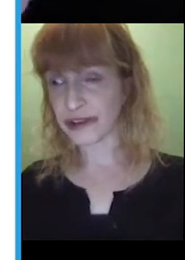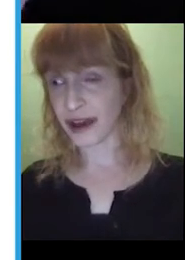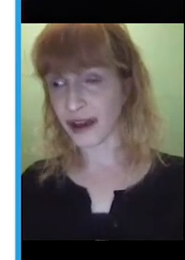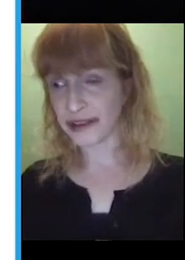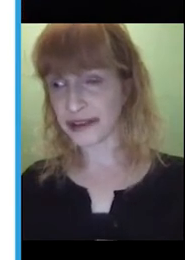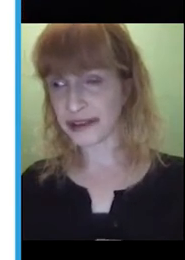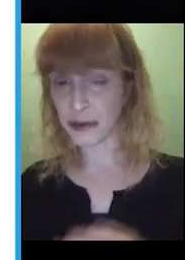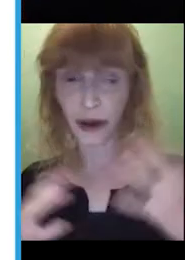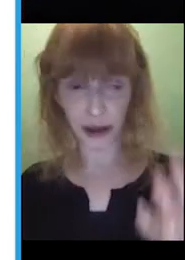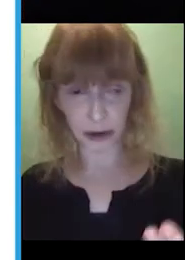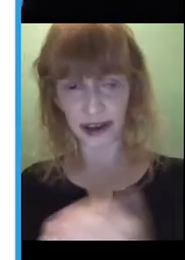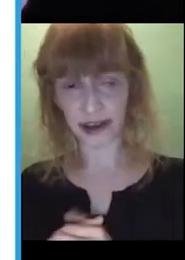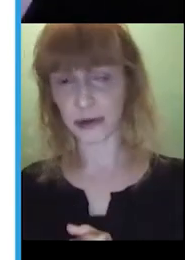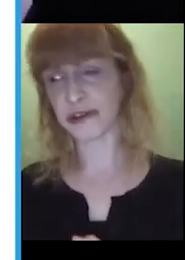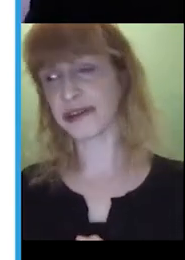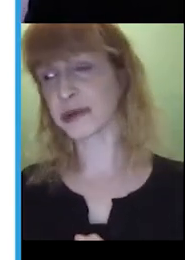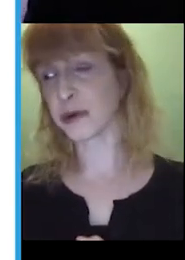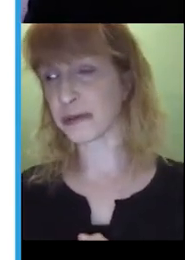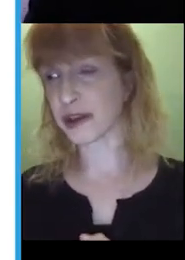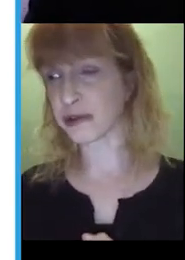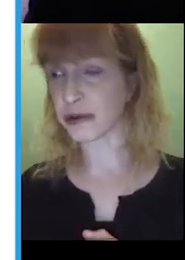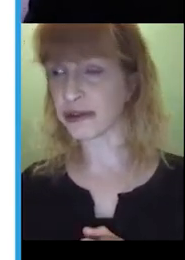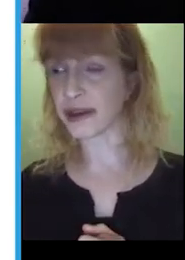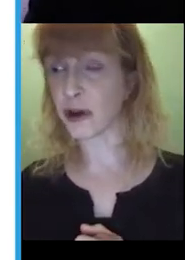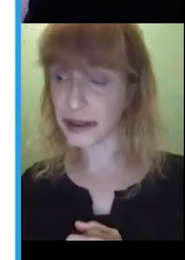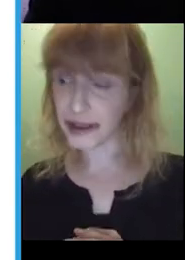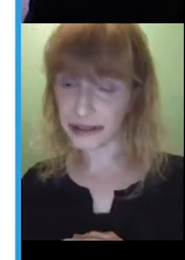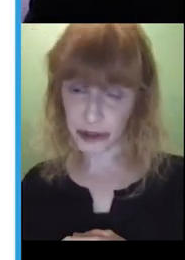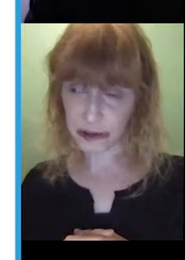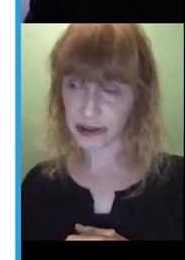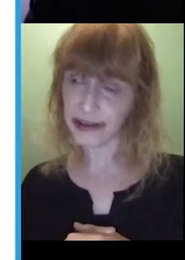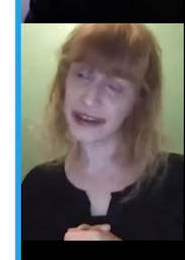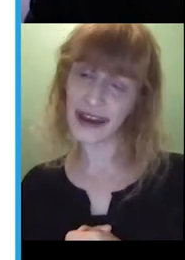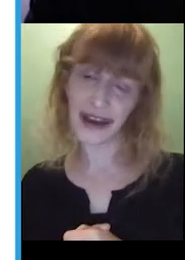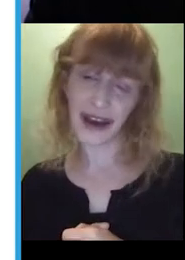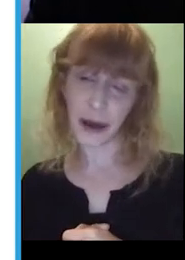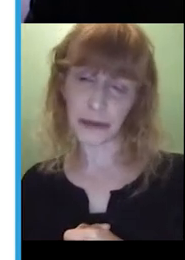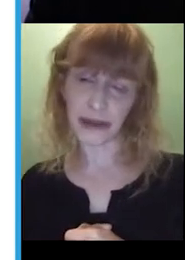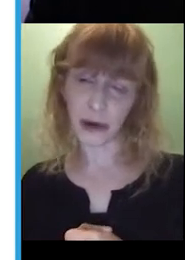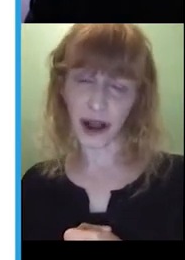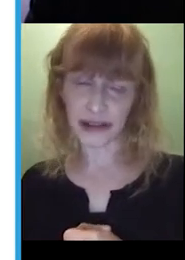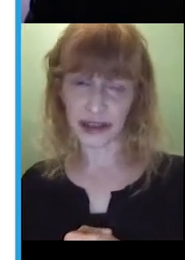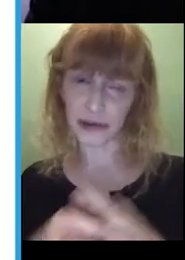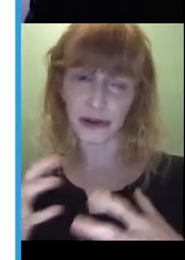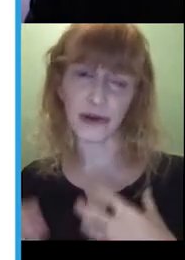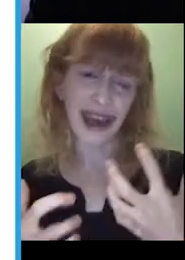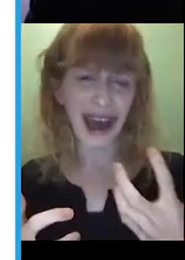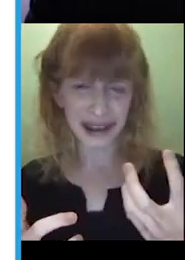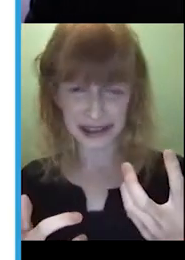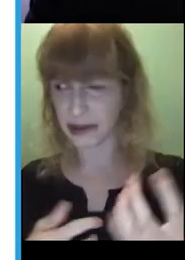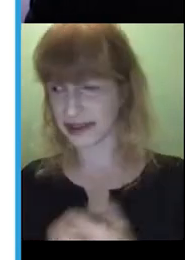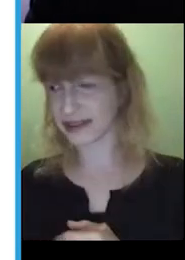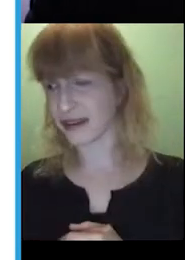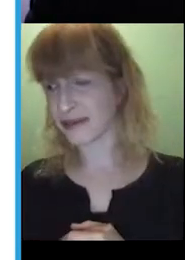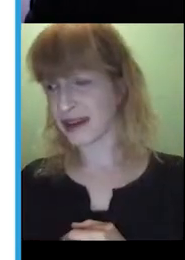We want to ask, if you are going to ask questions, we want to make sure that they're open-ended questions and that you're asking them as a really